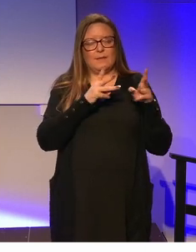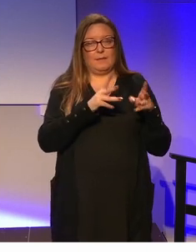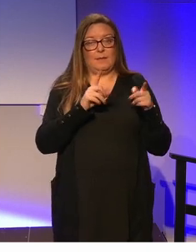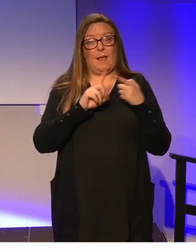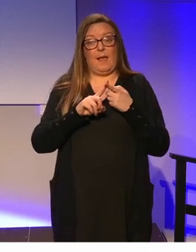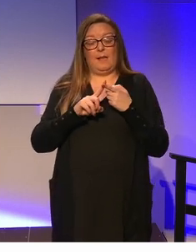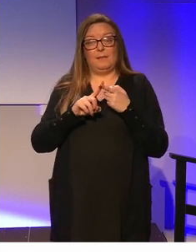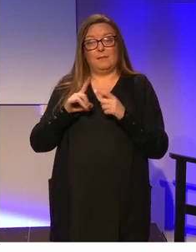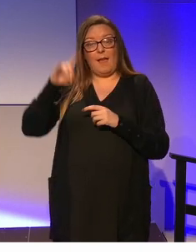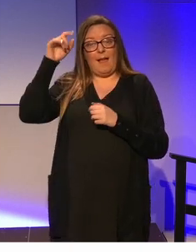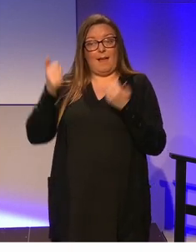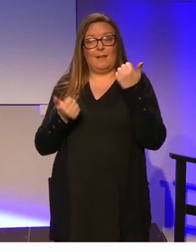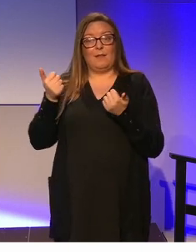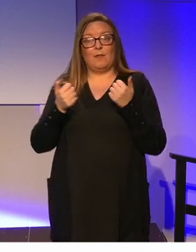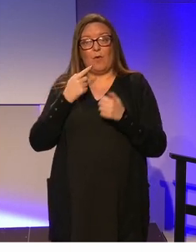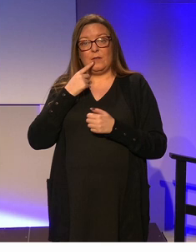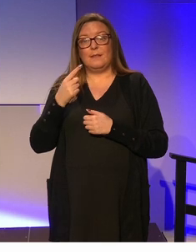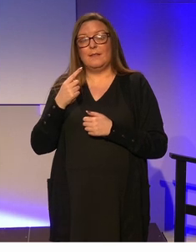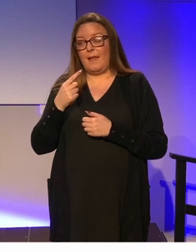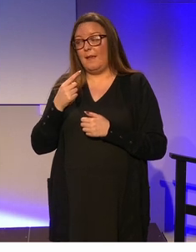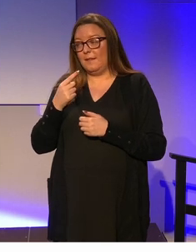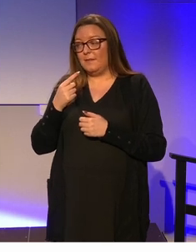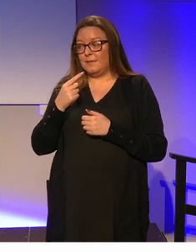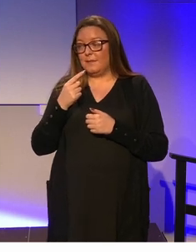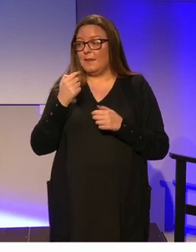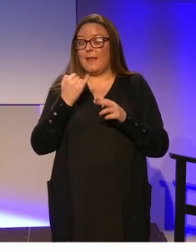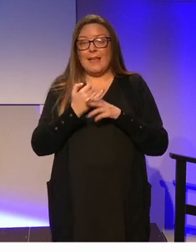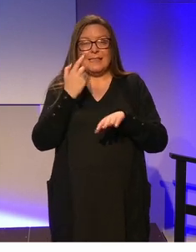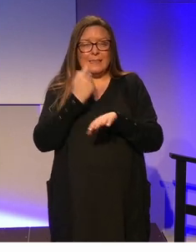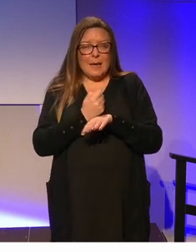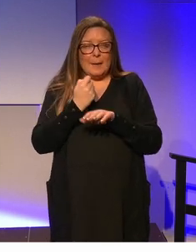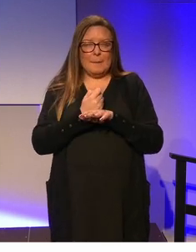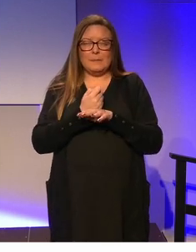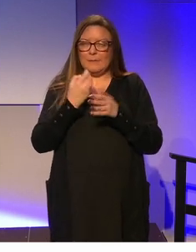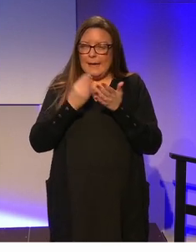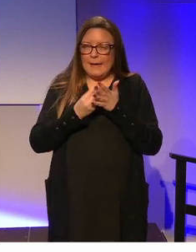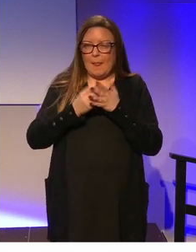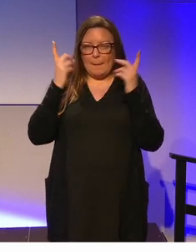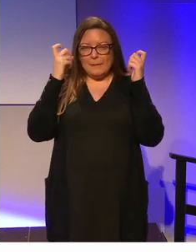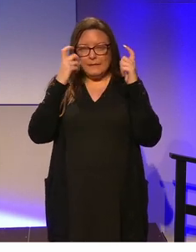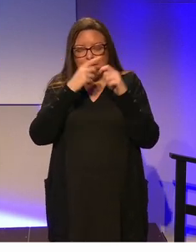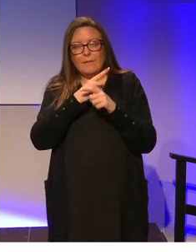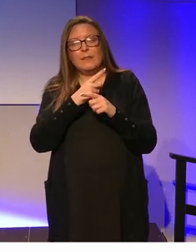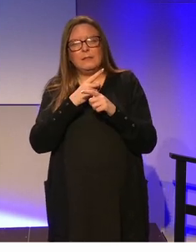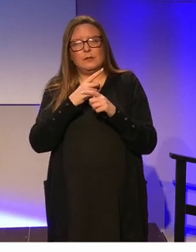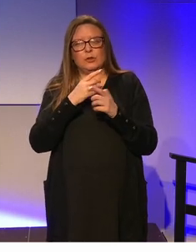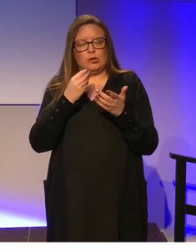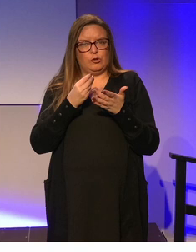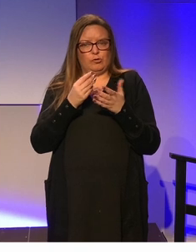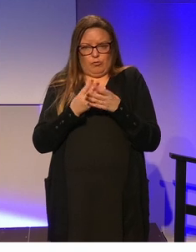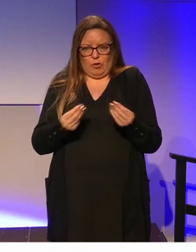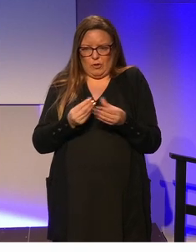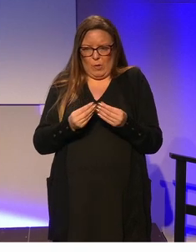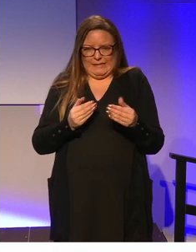Court there said that it's a fact of life of course that in times of economic difficulty basically resources are limited